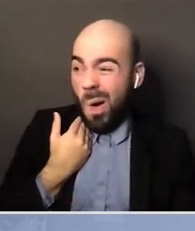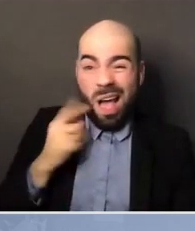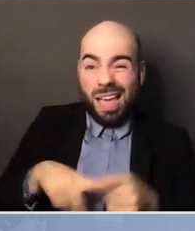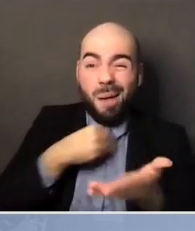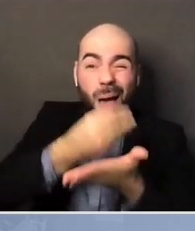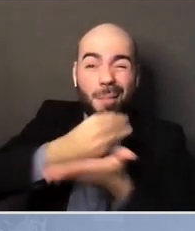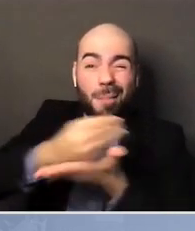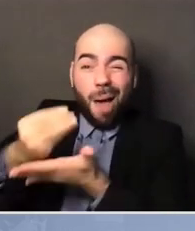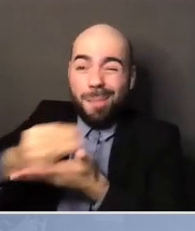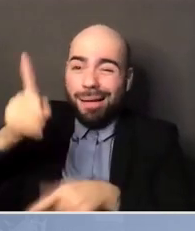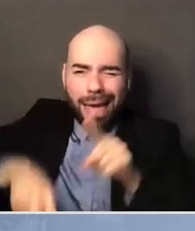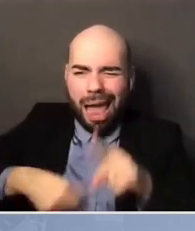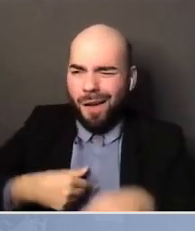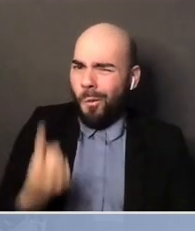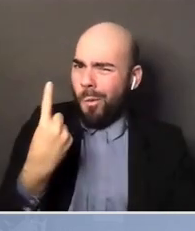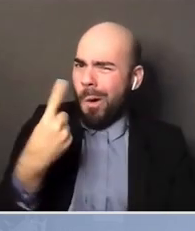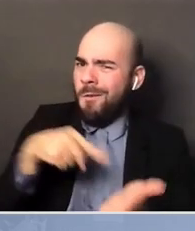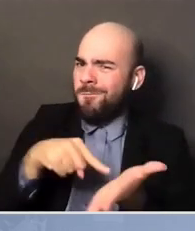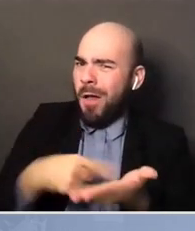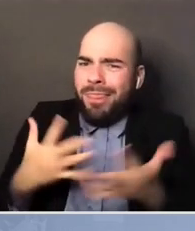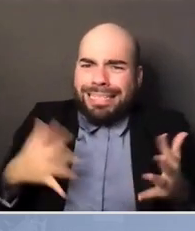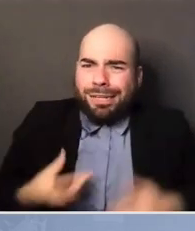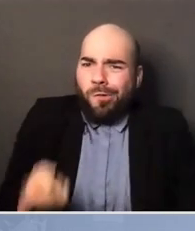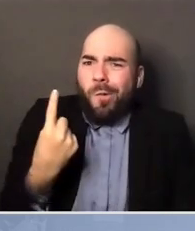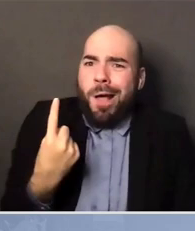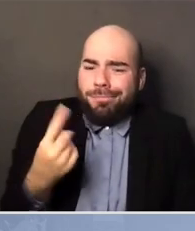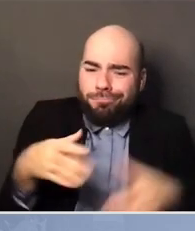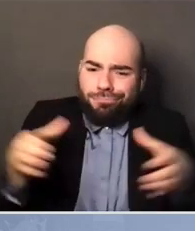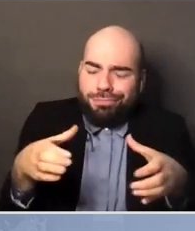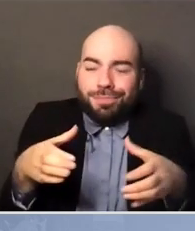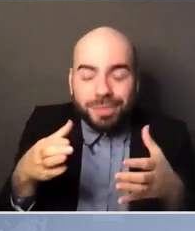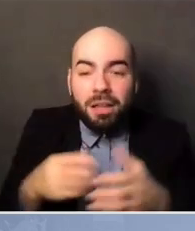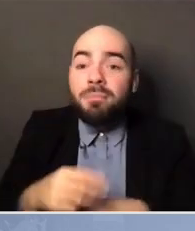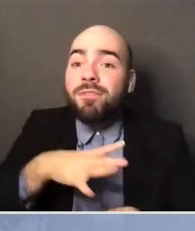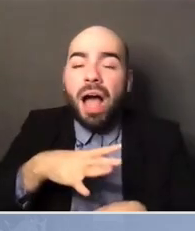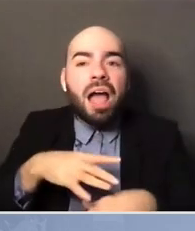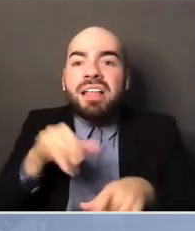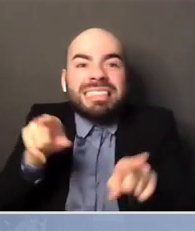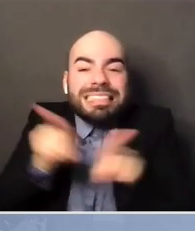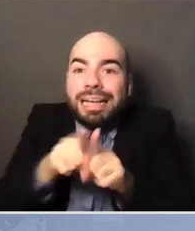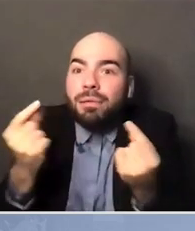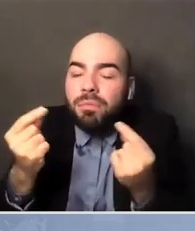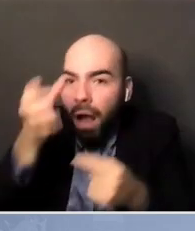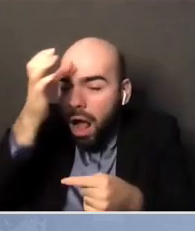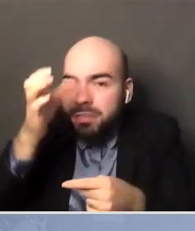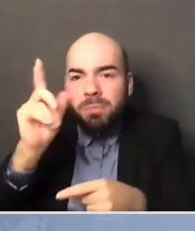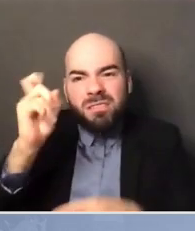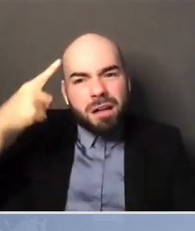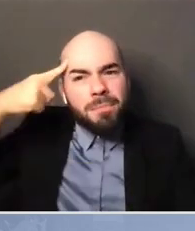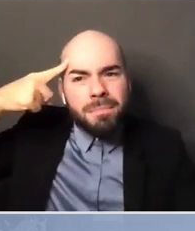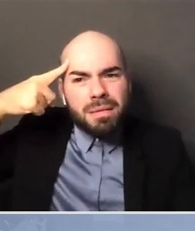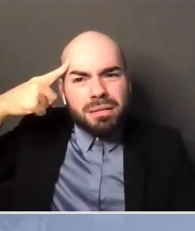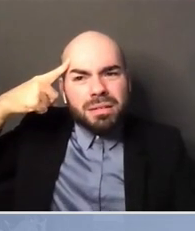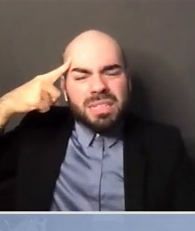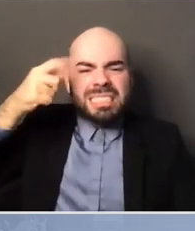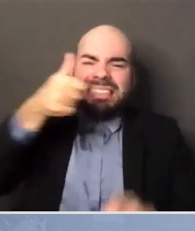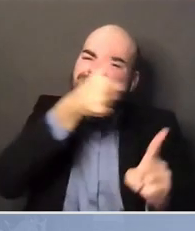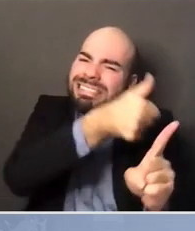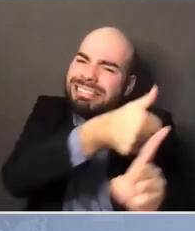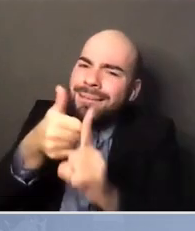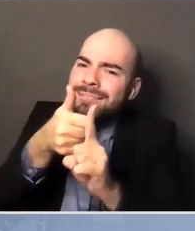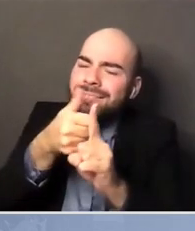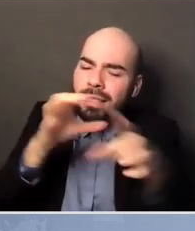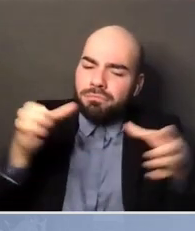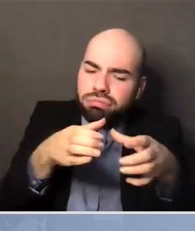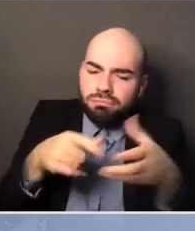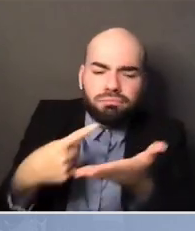Well, you guys are exercising self-government and here's the history of what's happened, which is